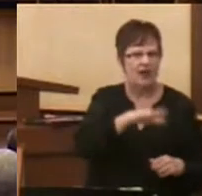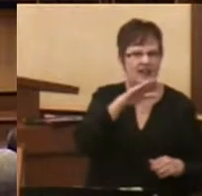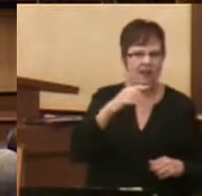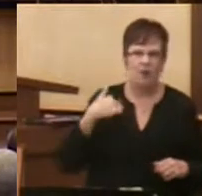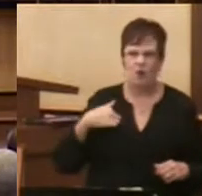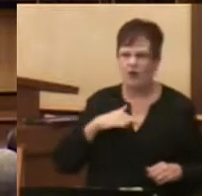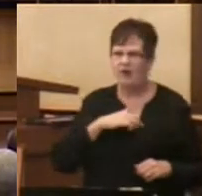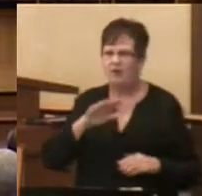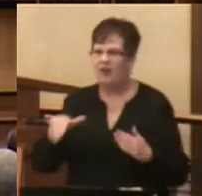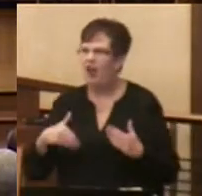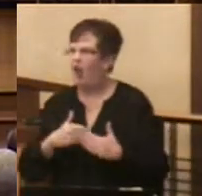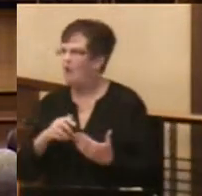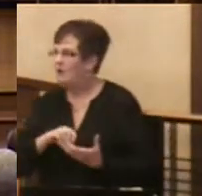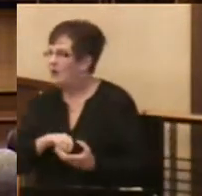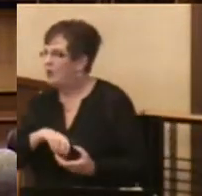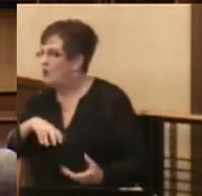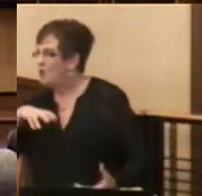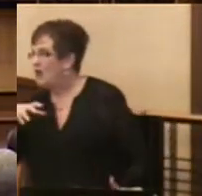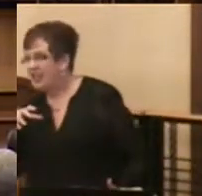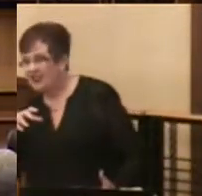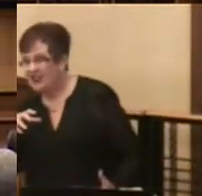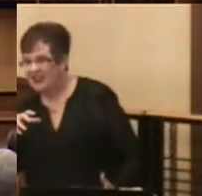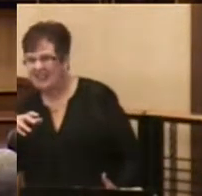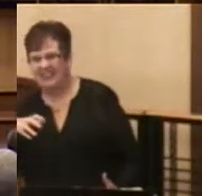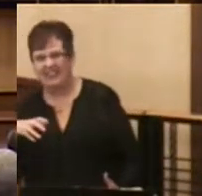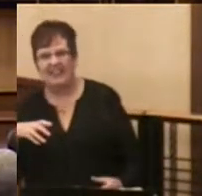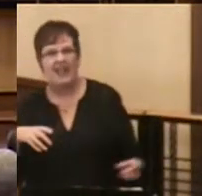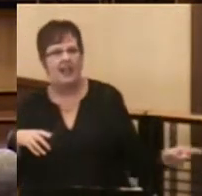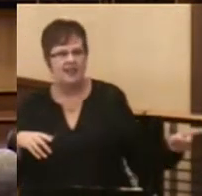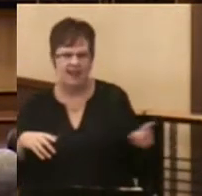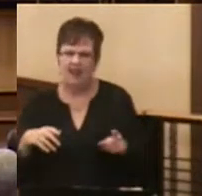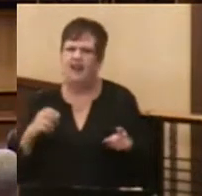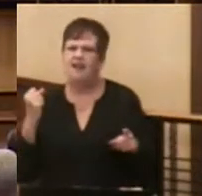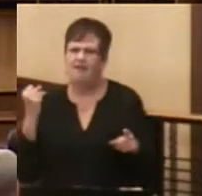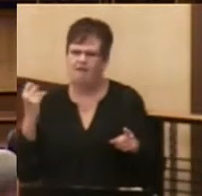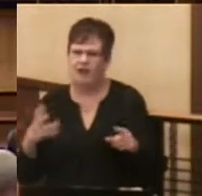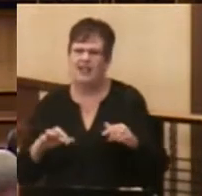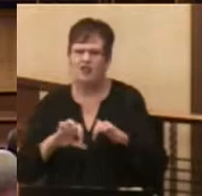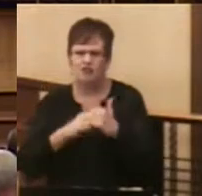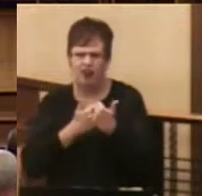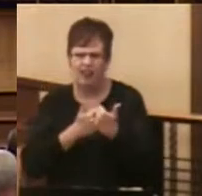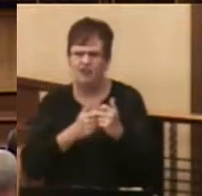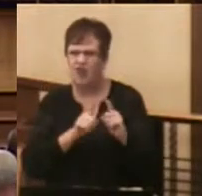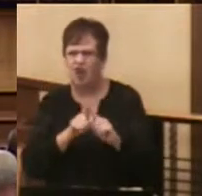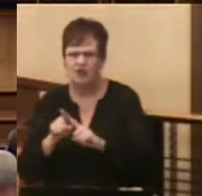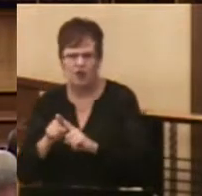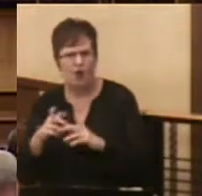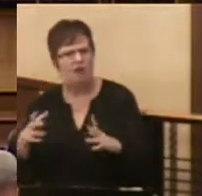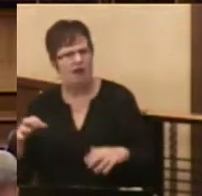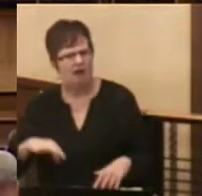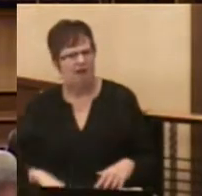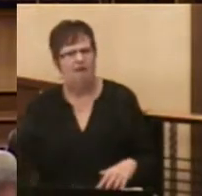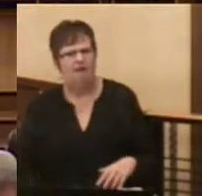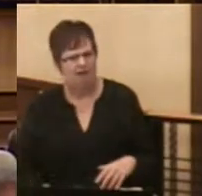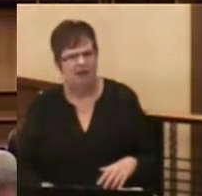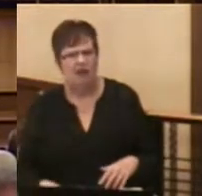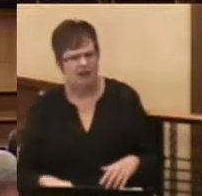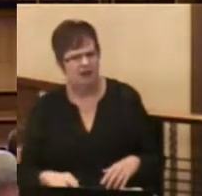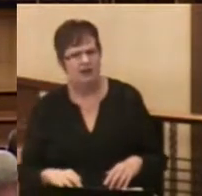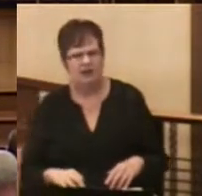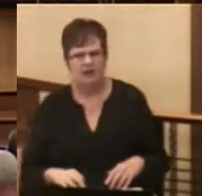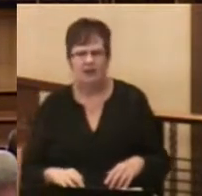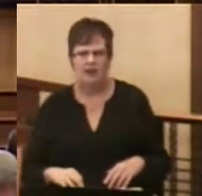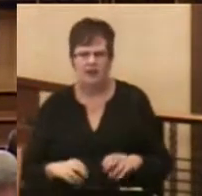all be rich. To be sure they have great challenges. They also have great advantages. The